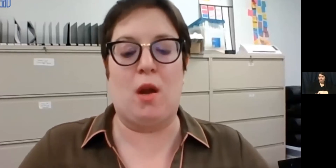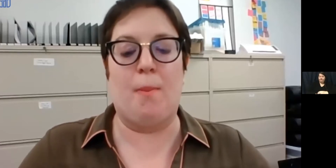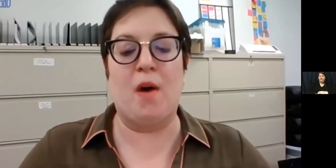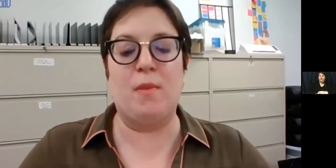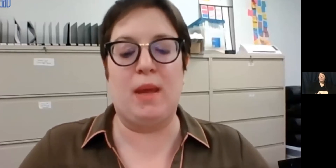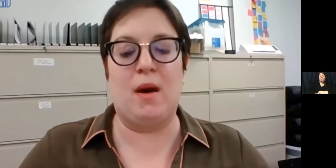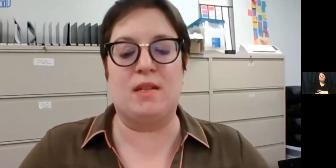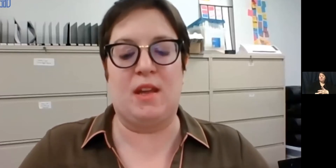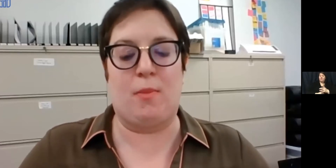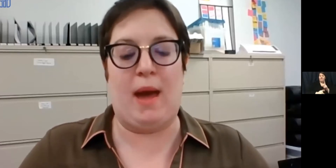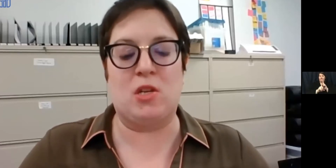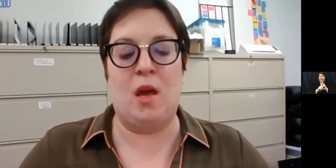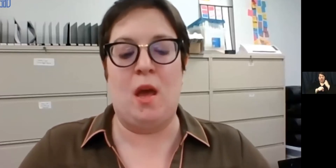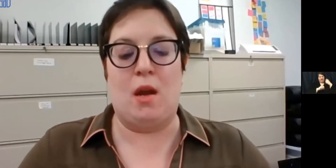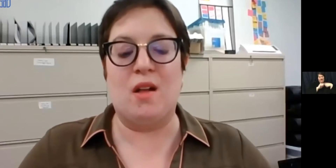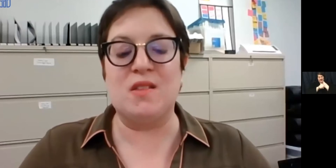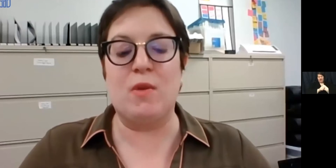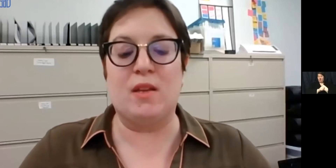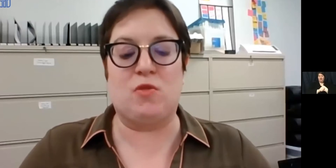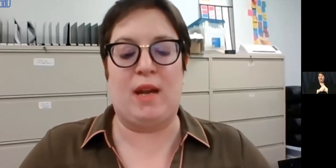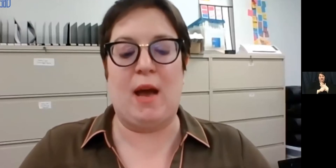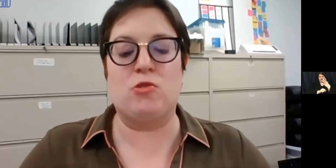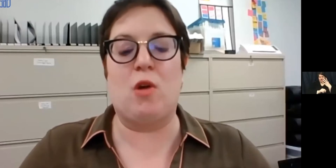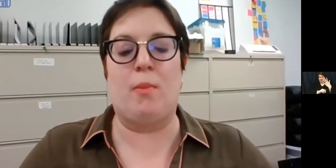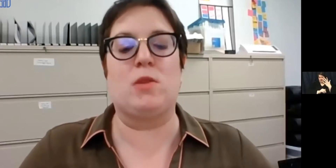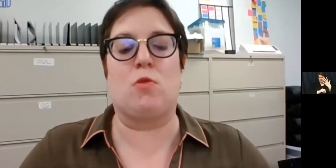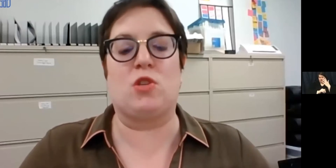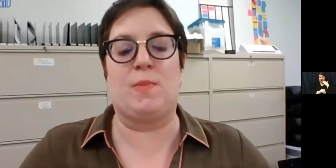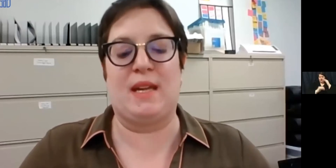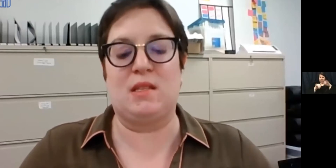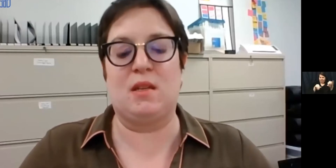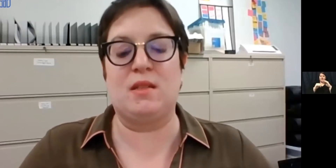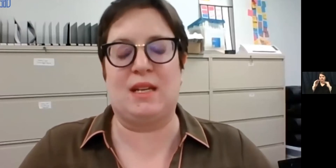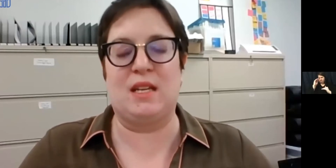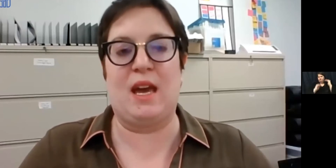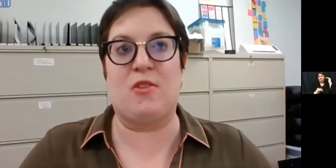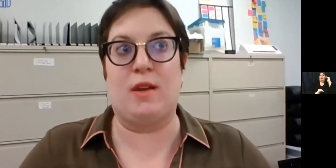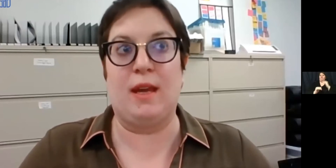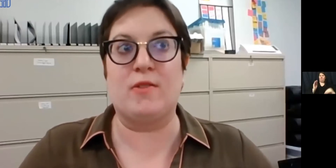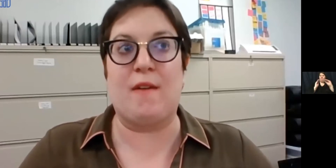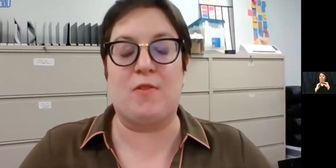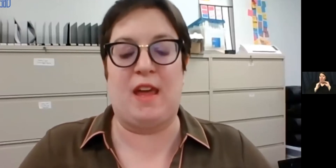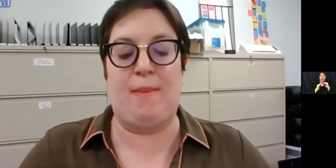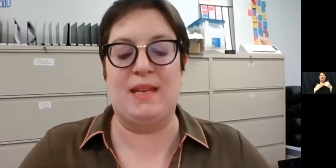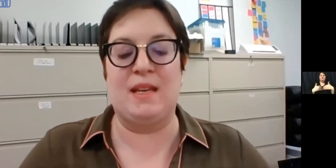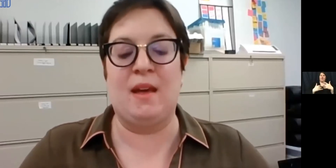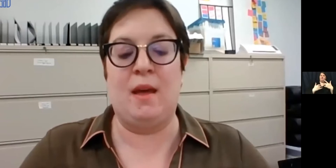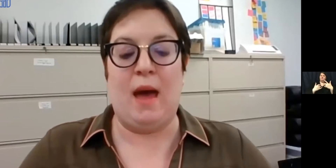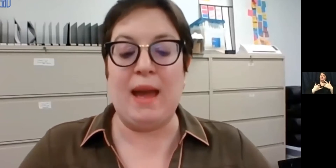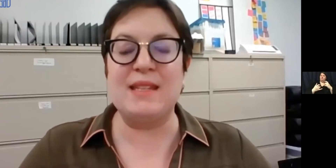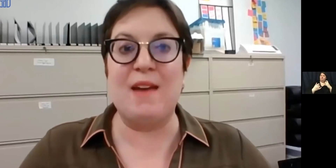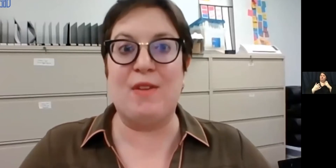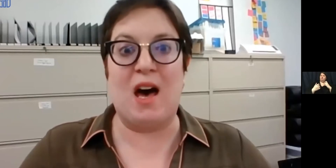folks who have gone above and beyond in their match and also illustrate how strong mentorships can still stick together years after they